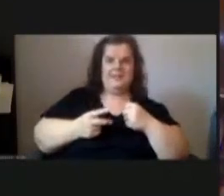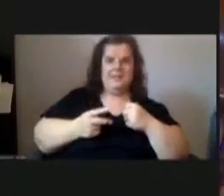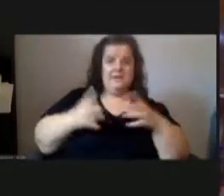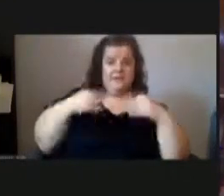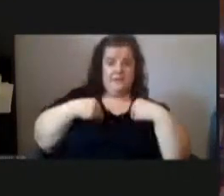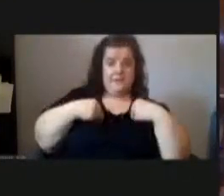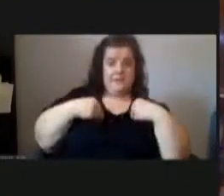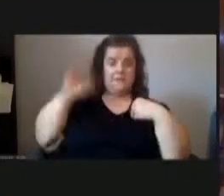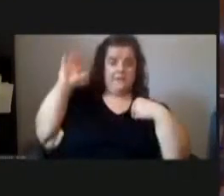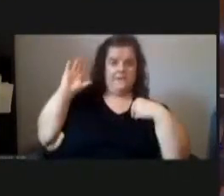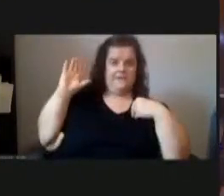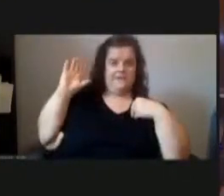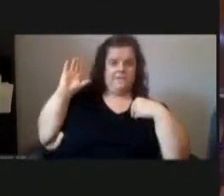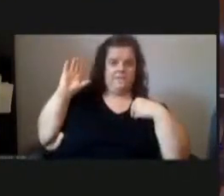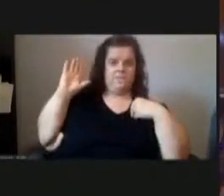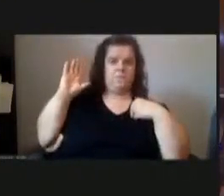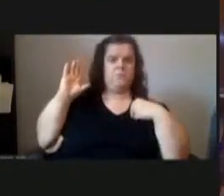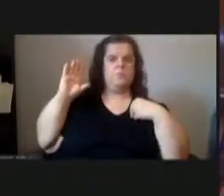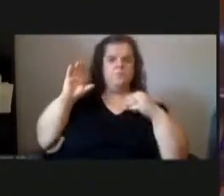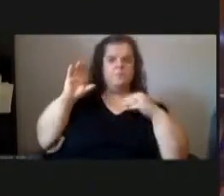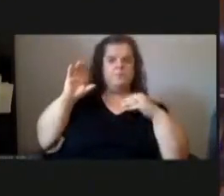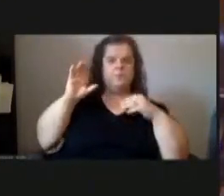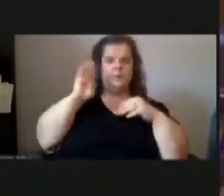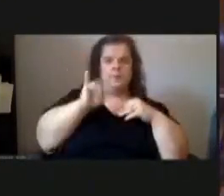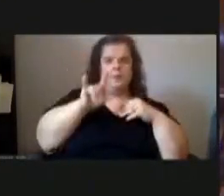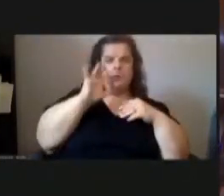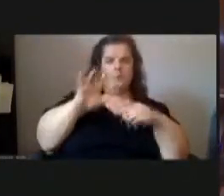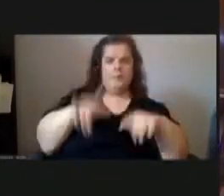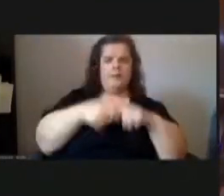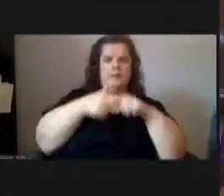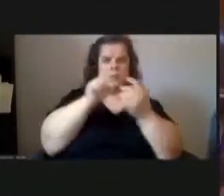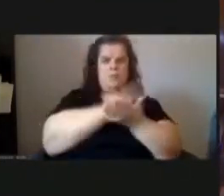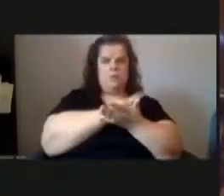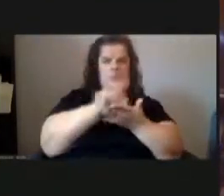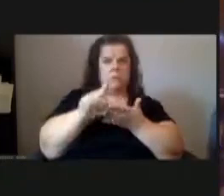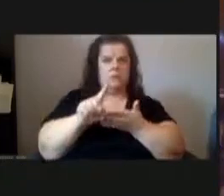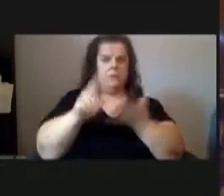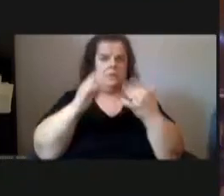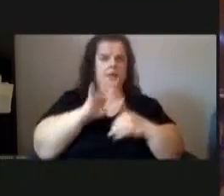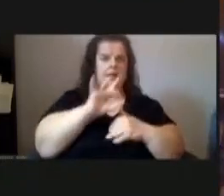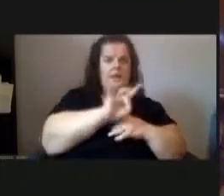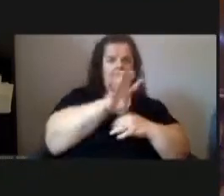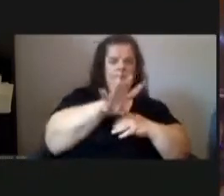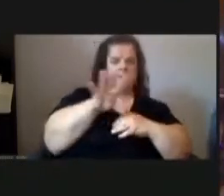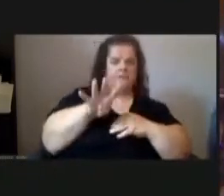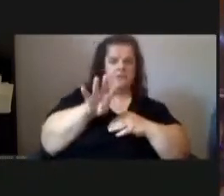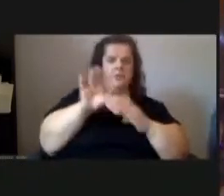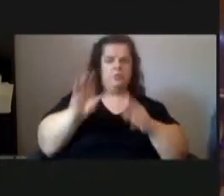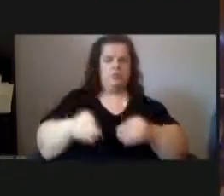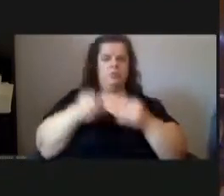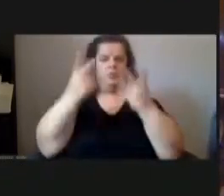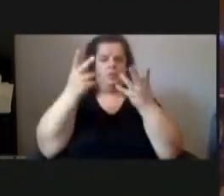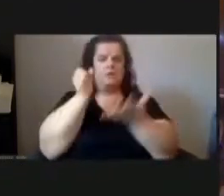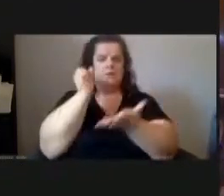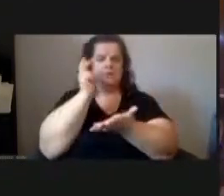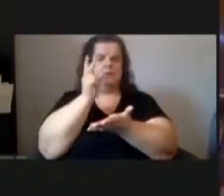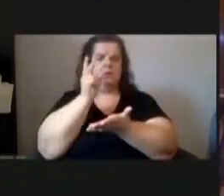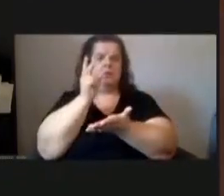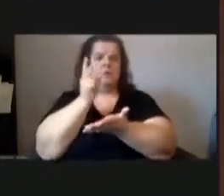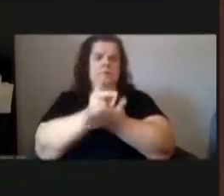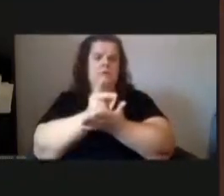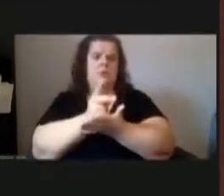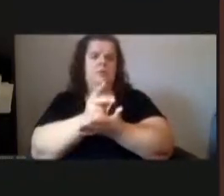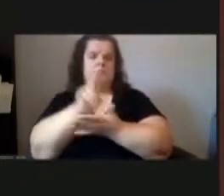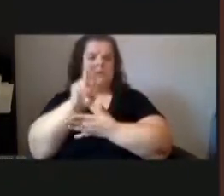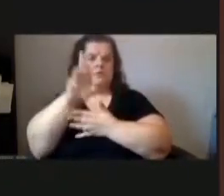aye any opposed bill will be held one week uh bill 844 bill 844 resolution